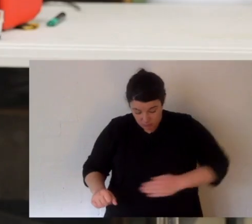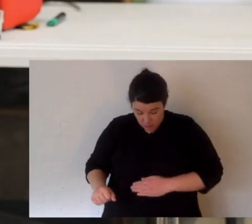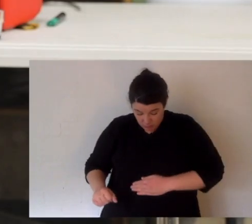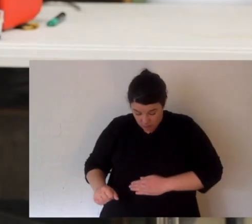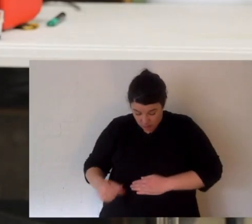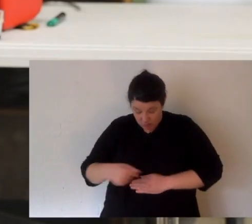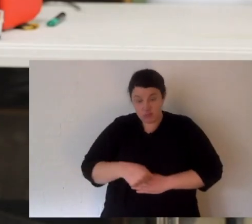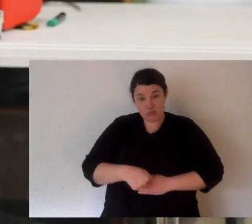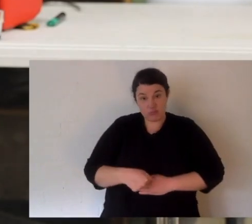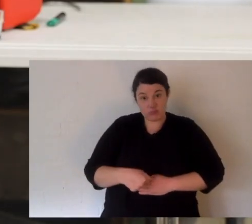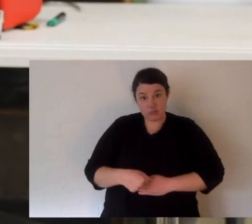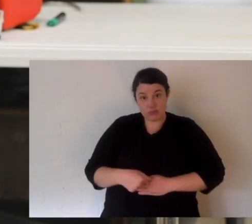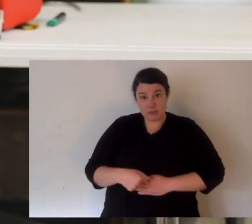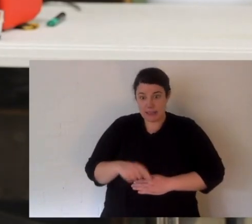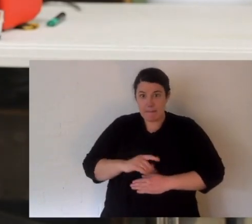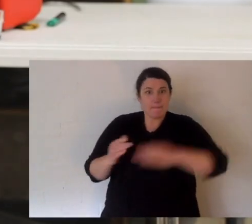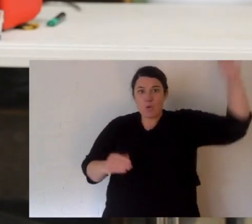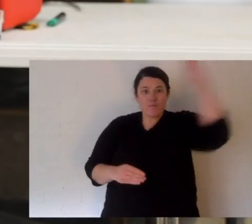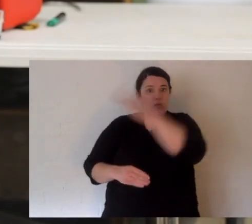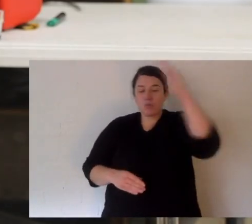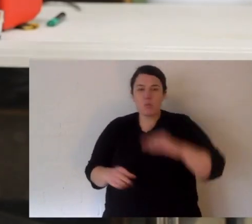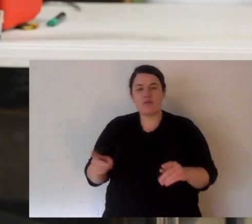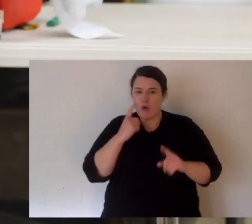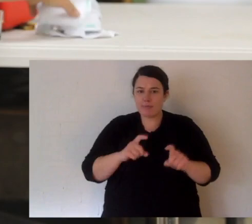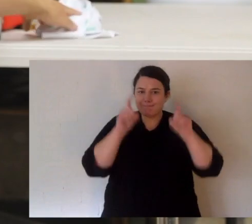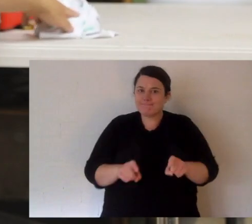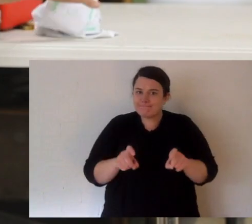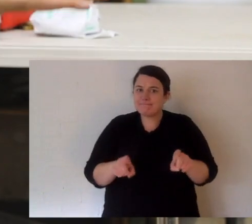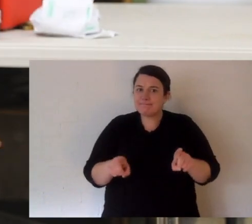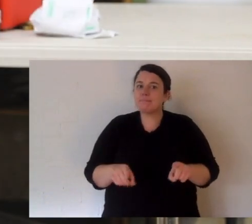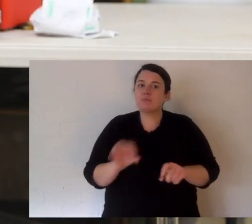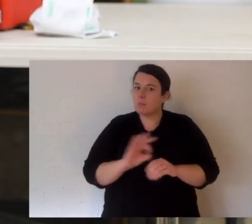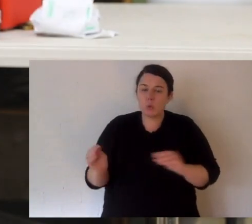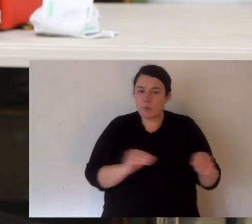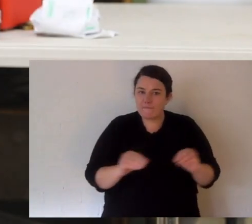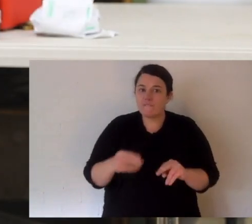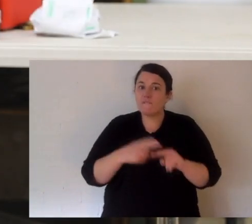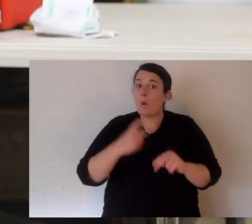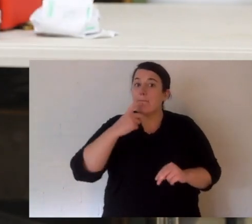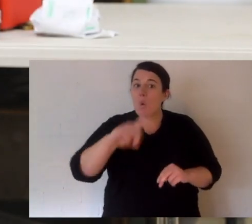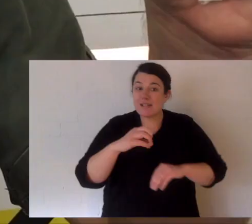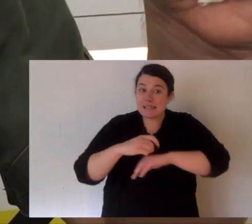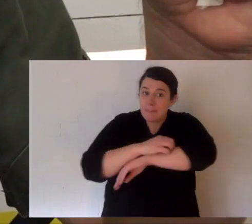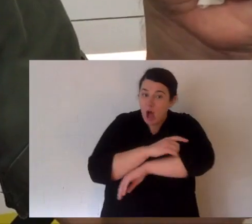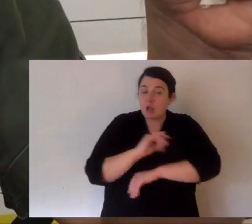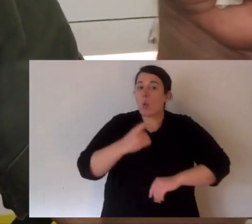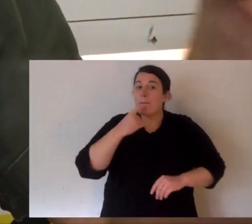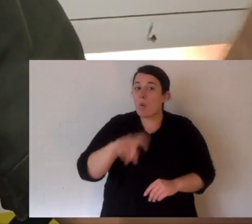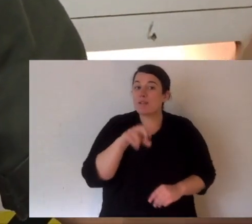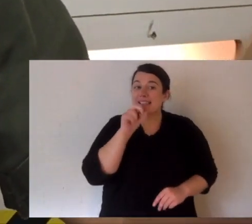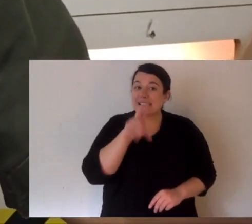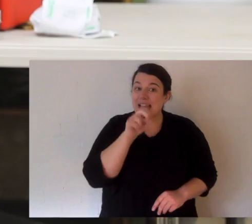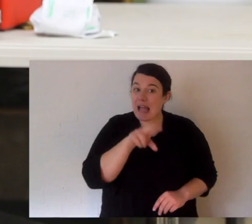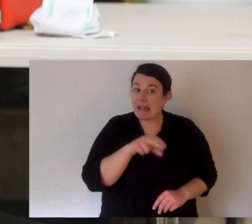And everyone should have one of these on you if you're bushwalking, in your car, or somewhere that you know. So make sure your family has a